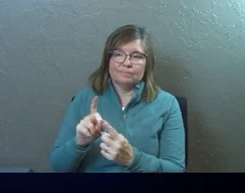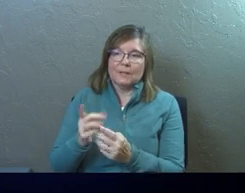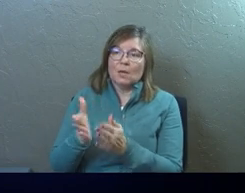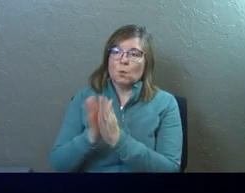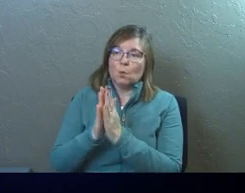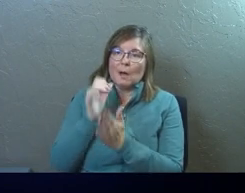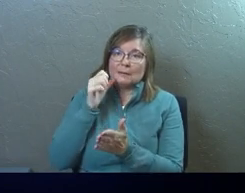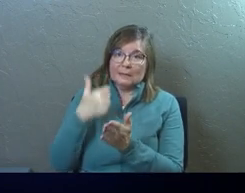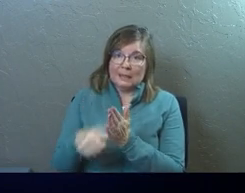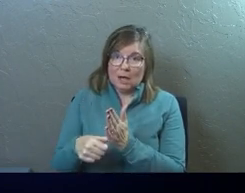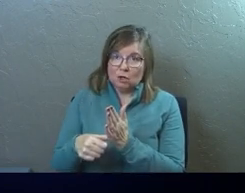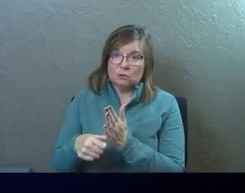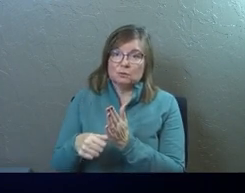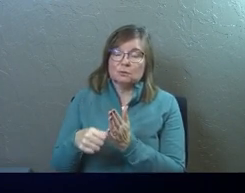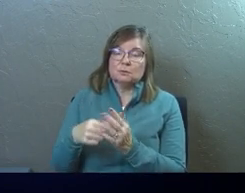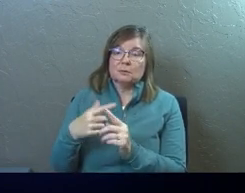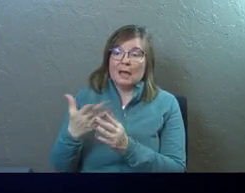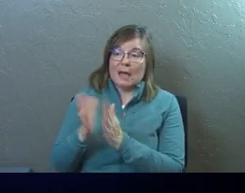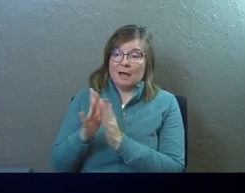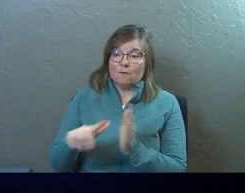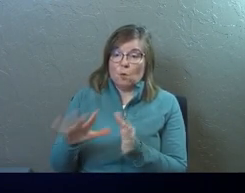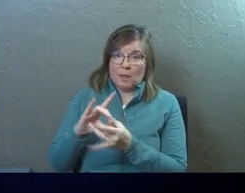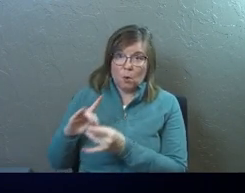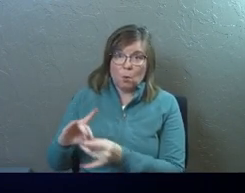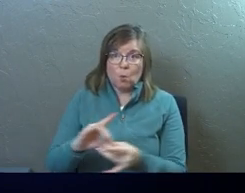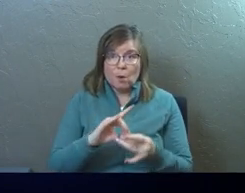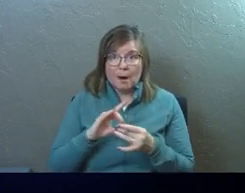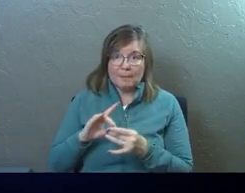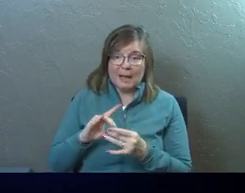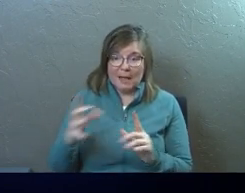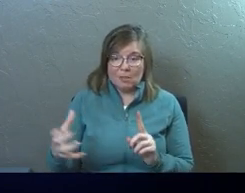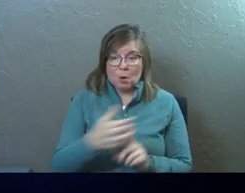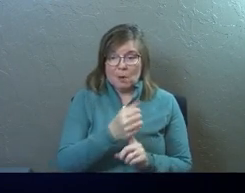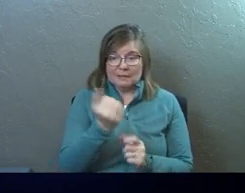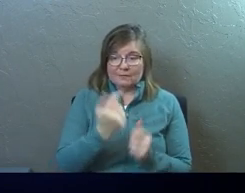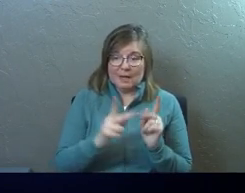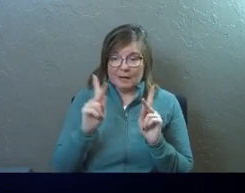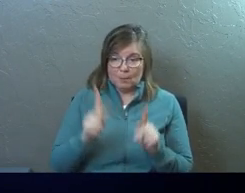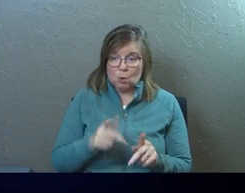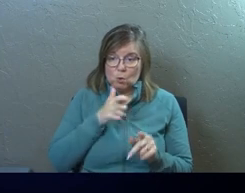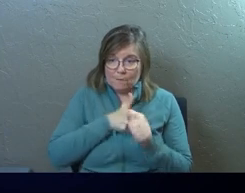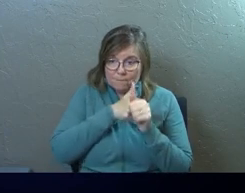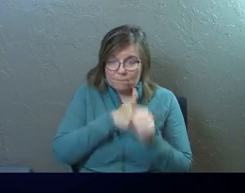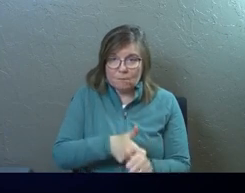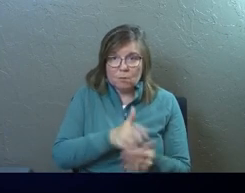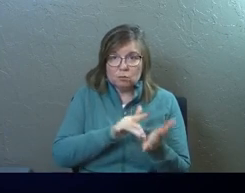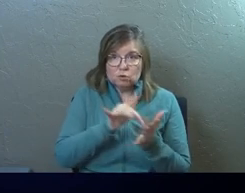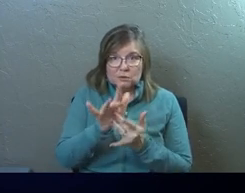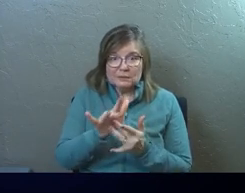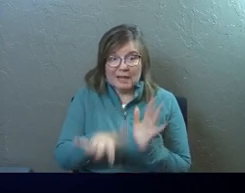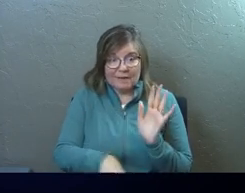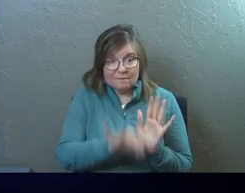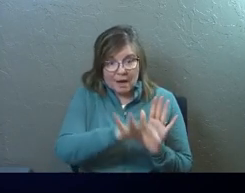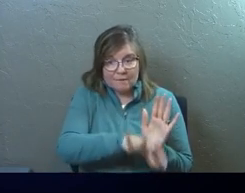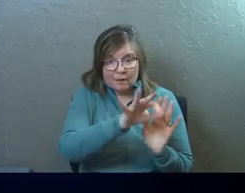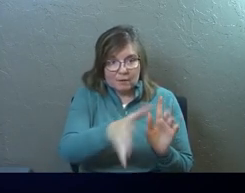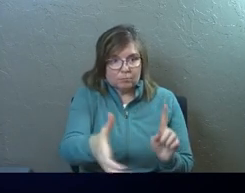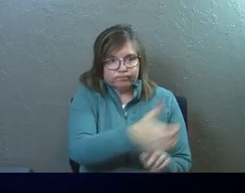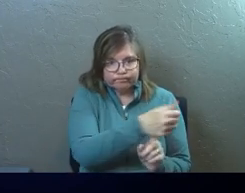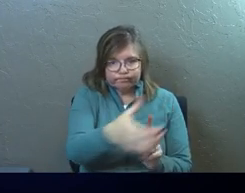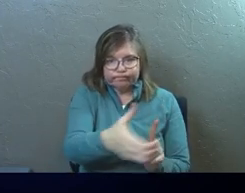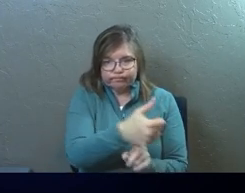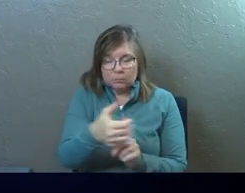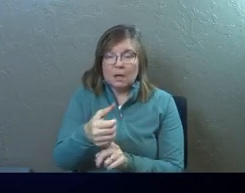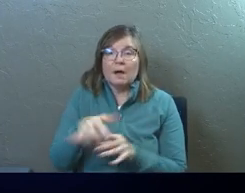synagogues in Damascus, asking for their cooperation in the arrest of any followers of the way that he found there. And just pause real quick.